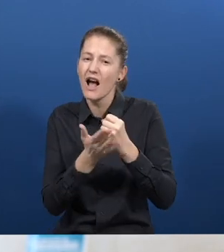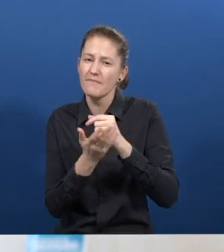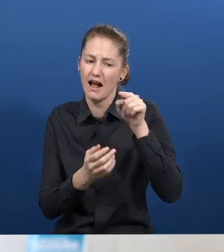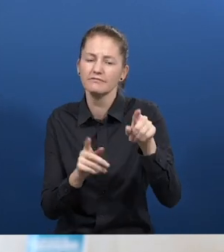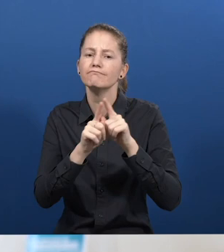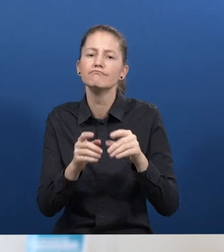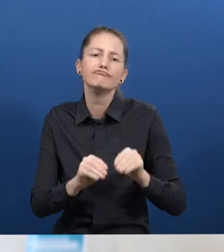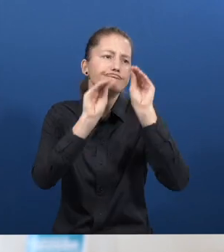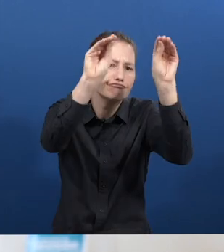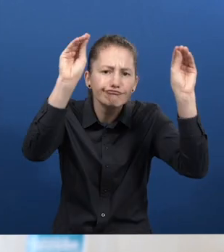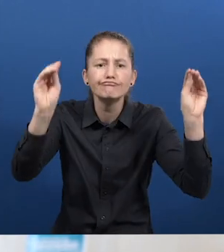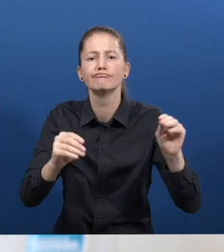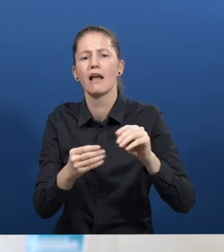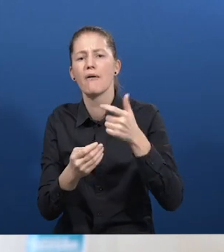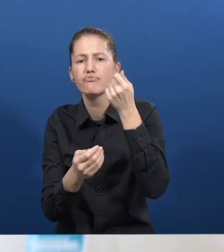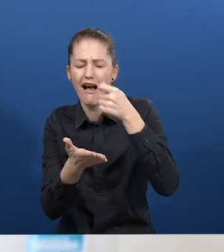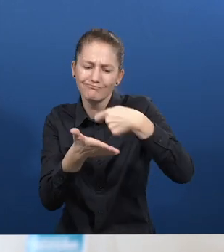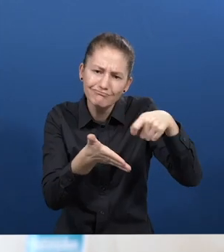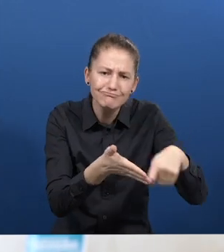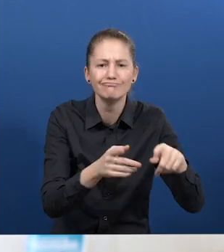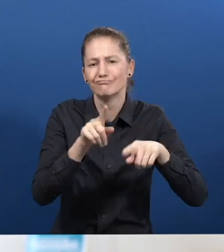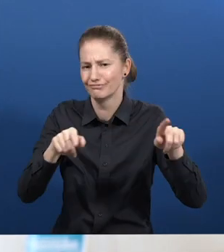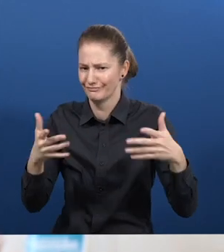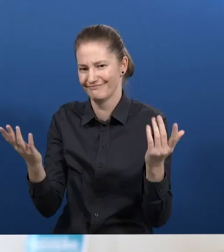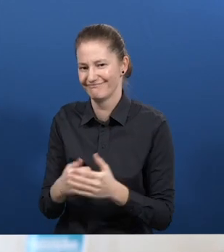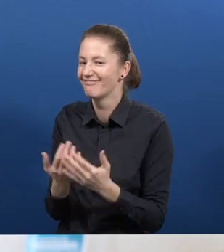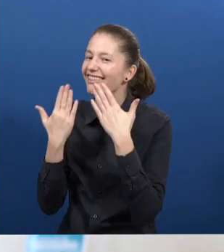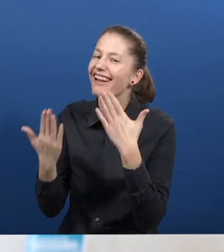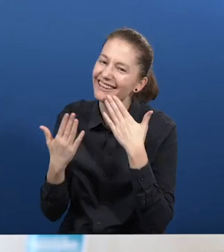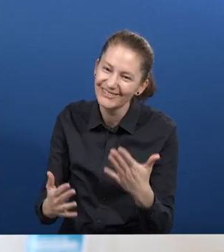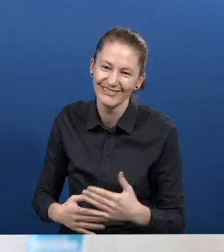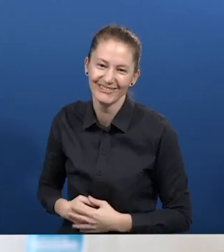prices. Thanks a lot. Thank you much.